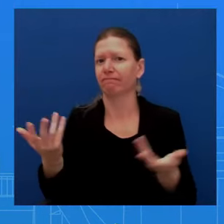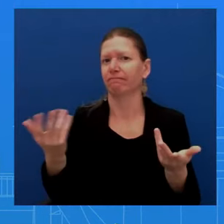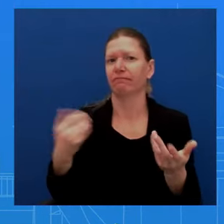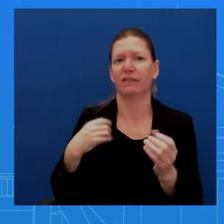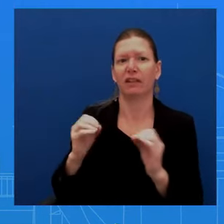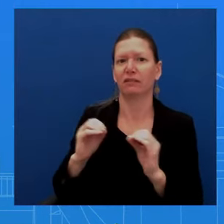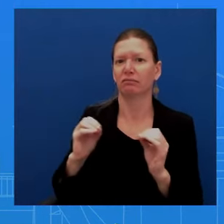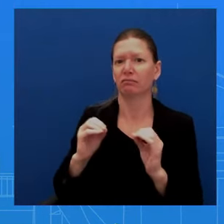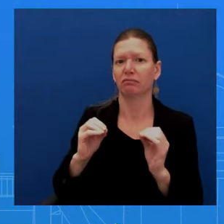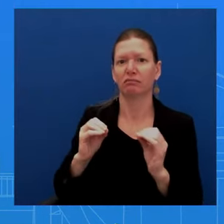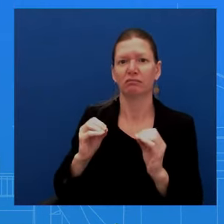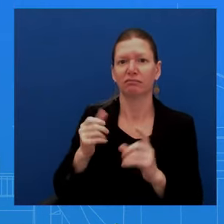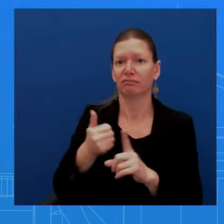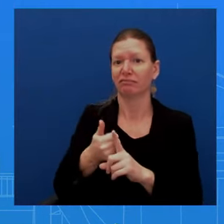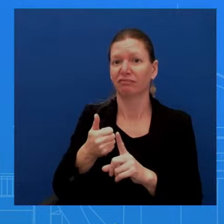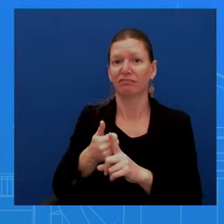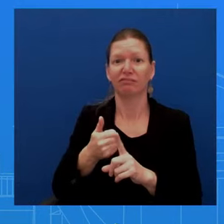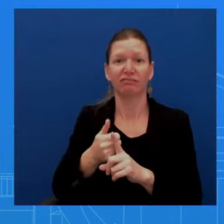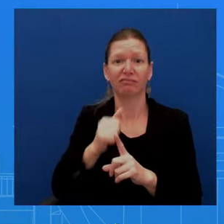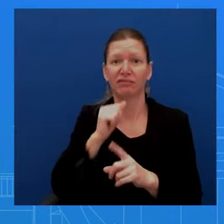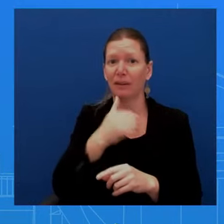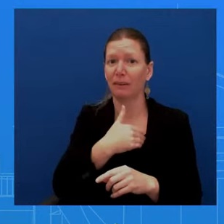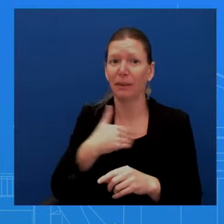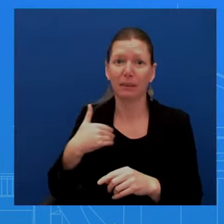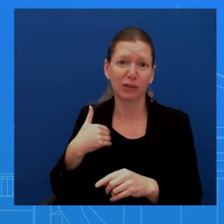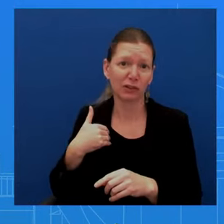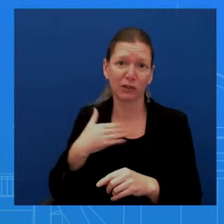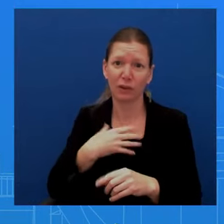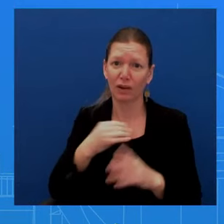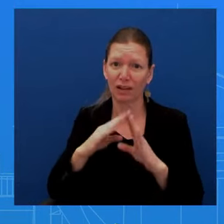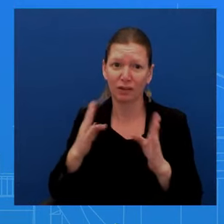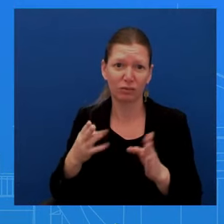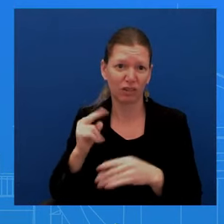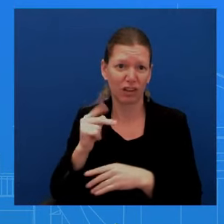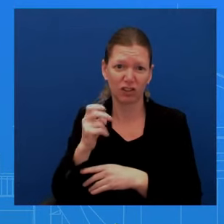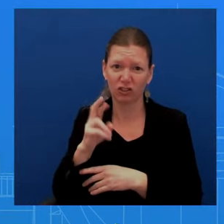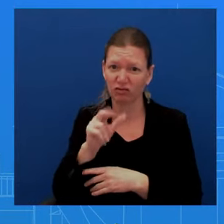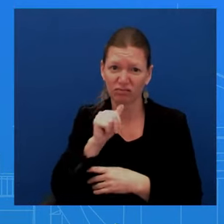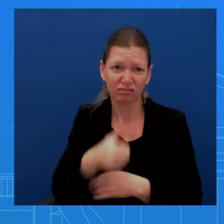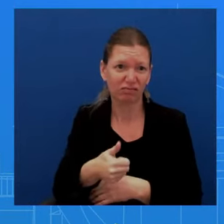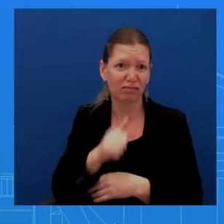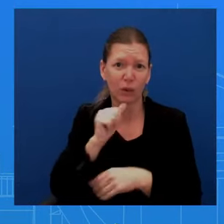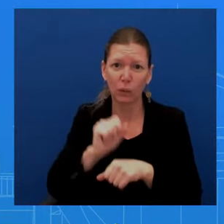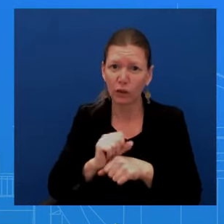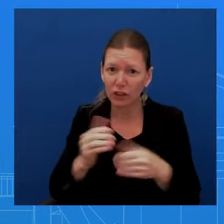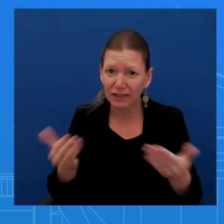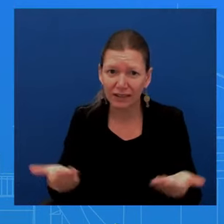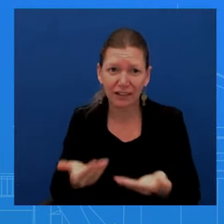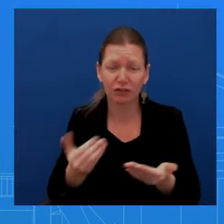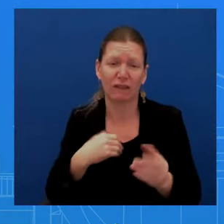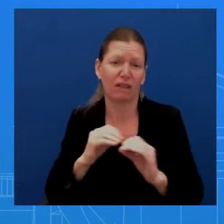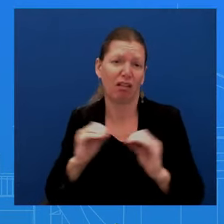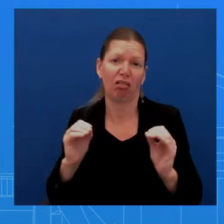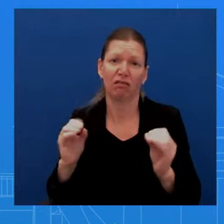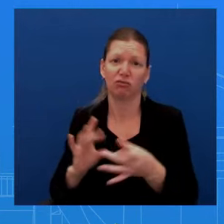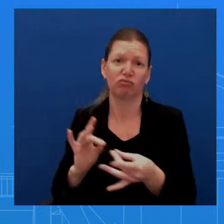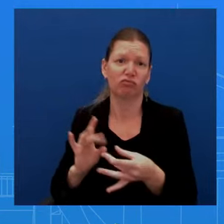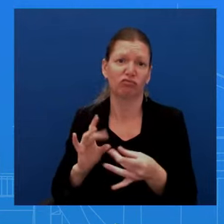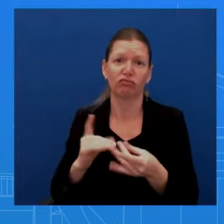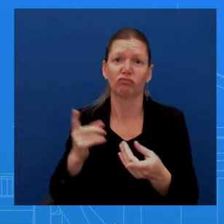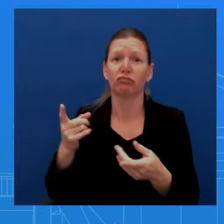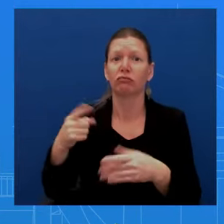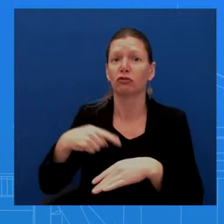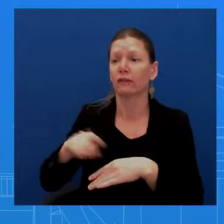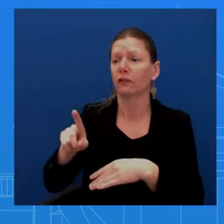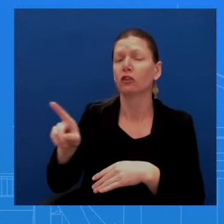White House. He doesn't work here. I just don't have anything else to share. I would have to, I would have to refer you to Hunter's representative. I don't have anything else to